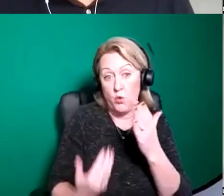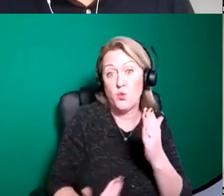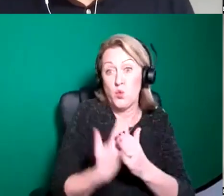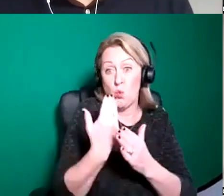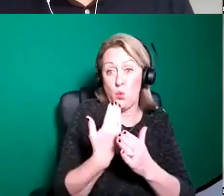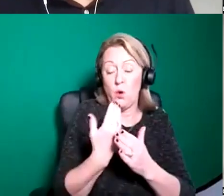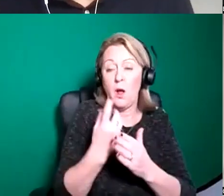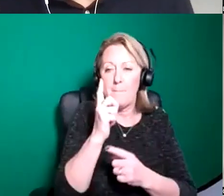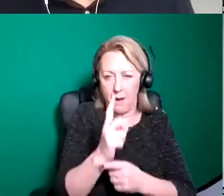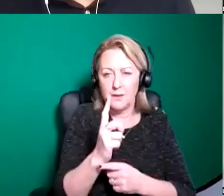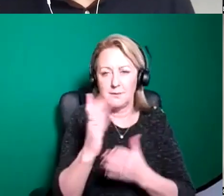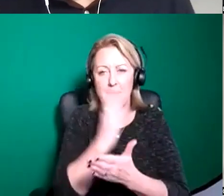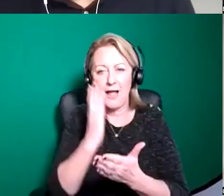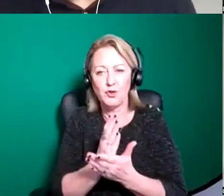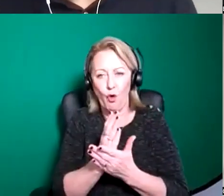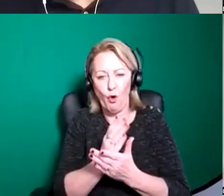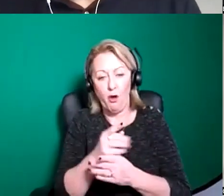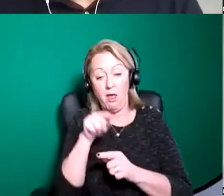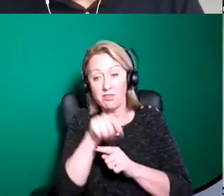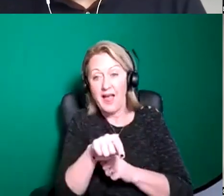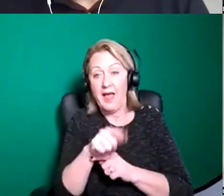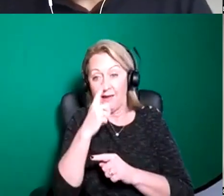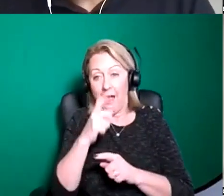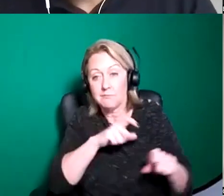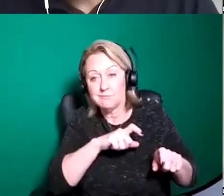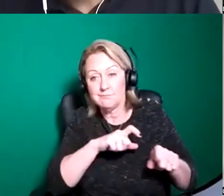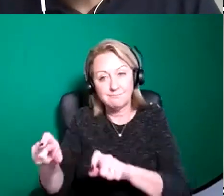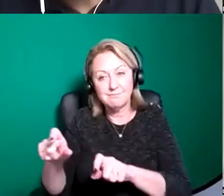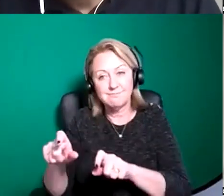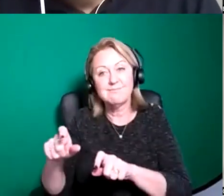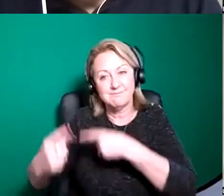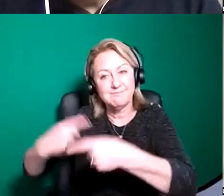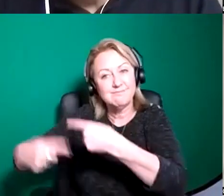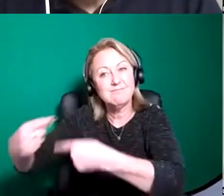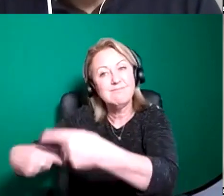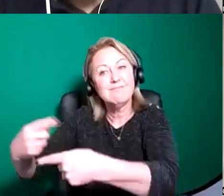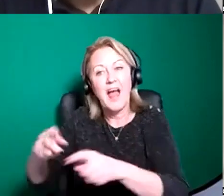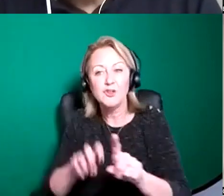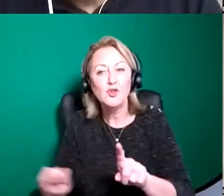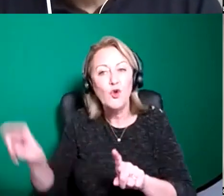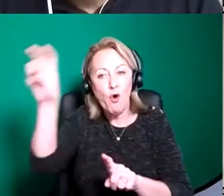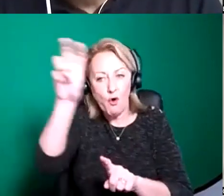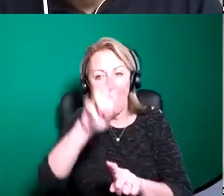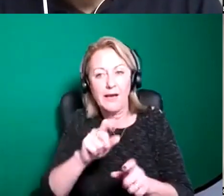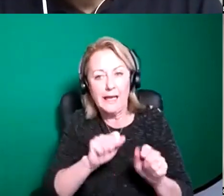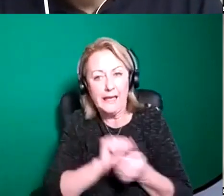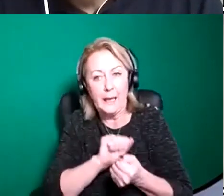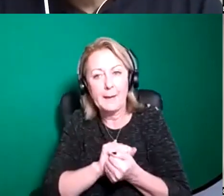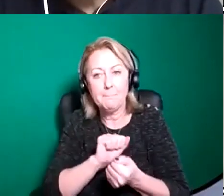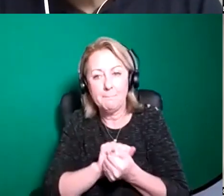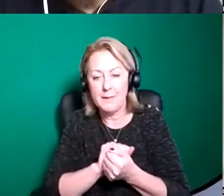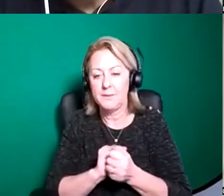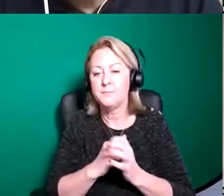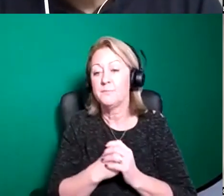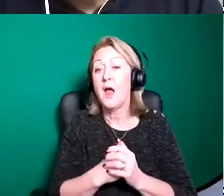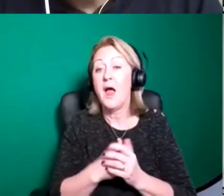kind of trying to ensure the the touring life in the longevity of those shows and just to say we are also kind of recording this morning